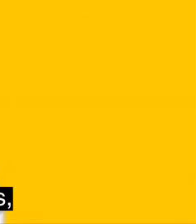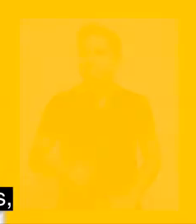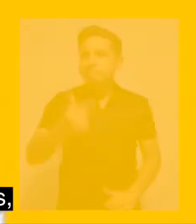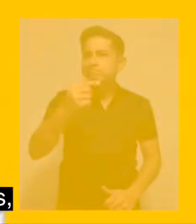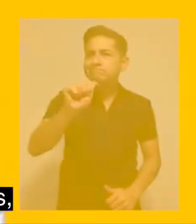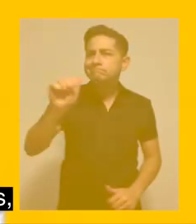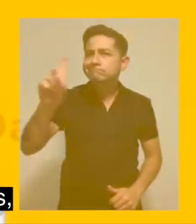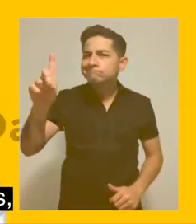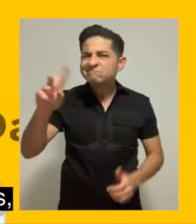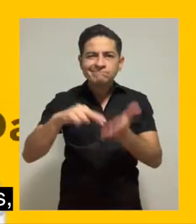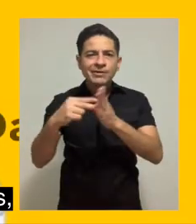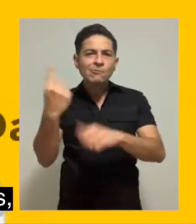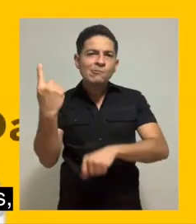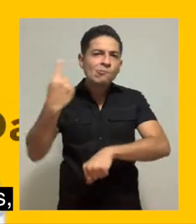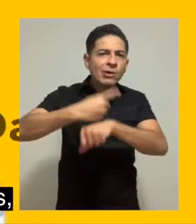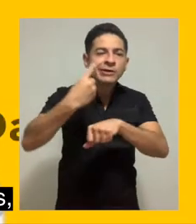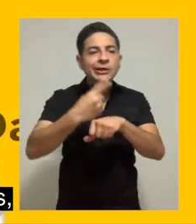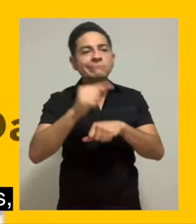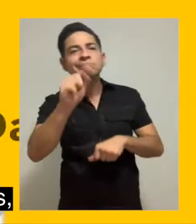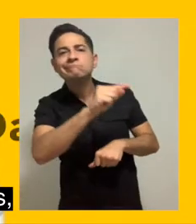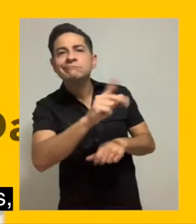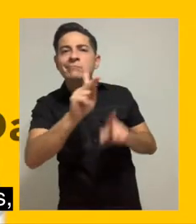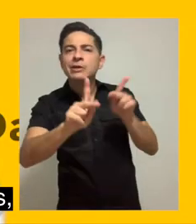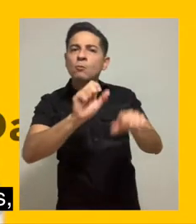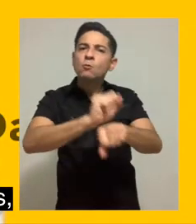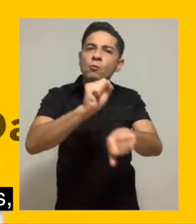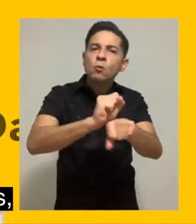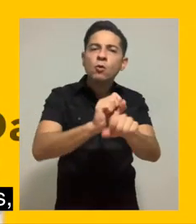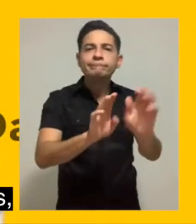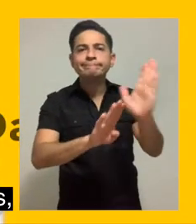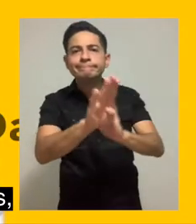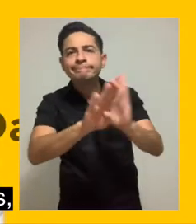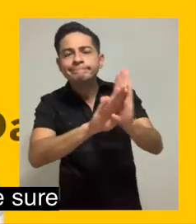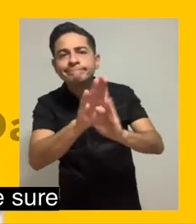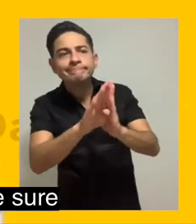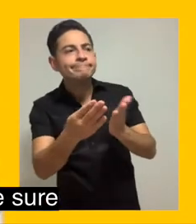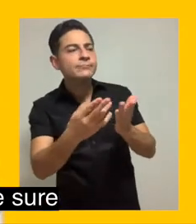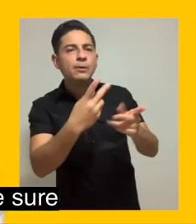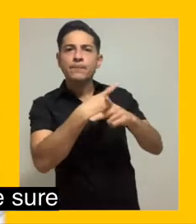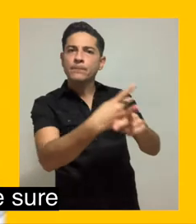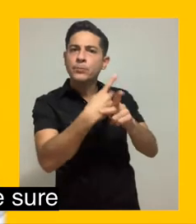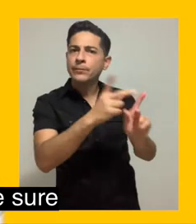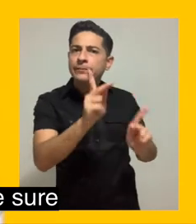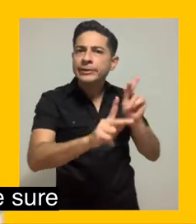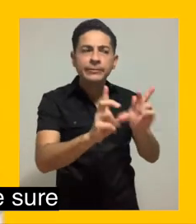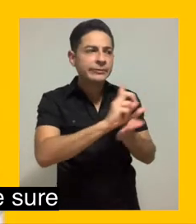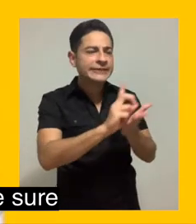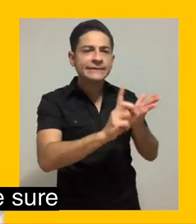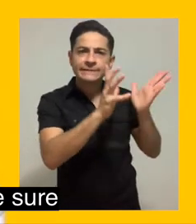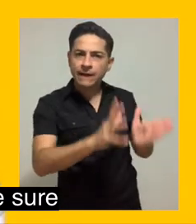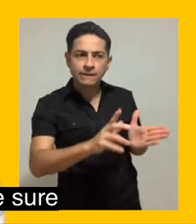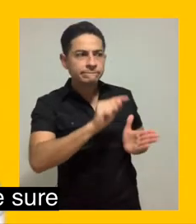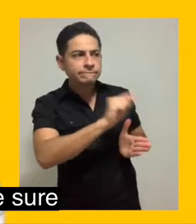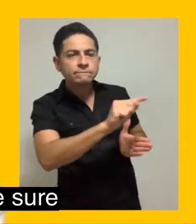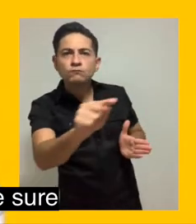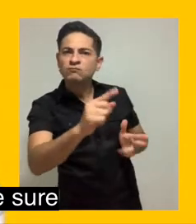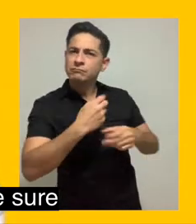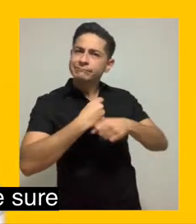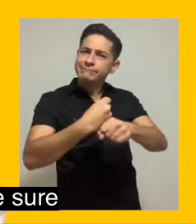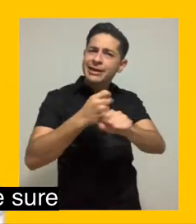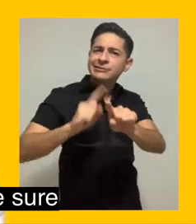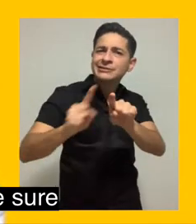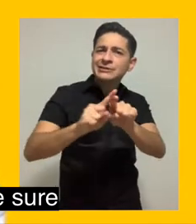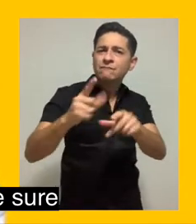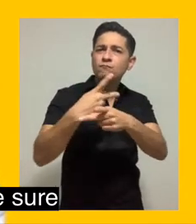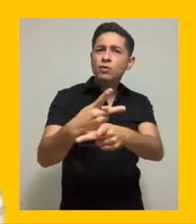GATT is a day that is meant to bring awareness to developers, product people, designers who make digital